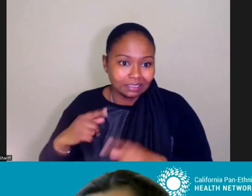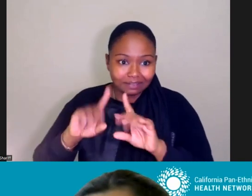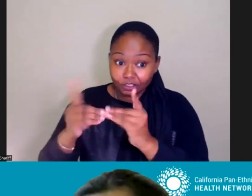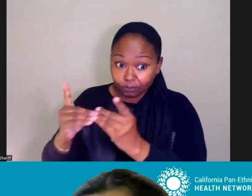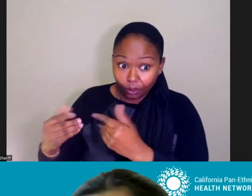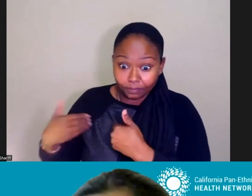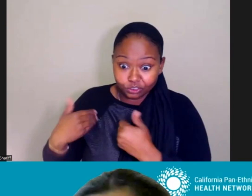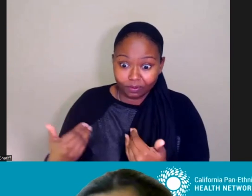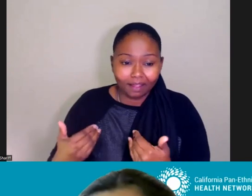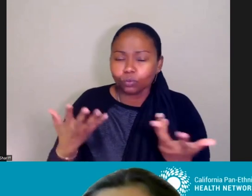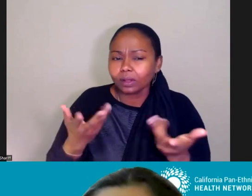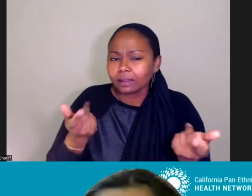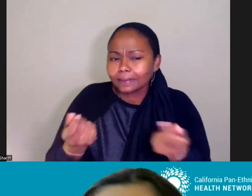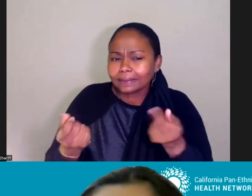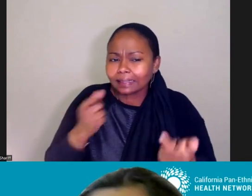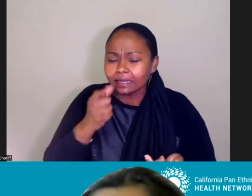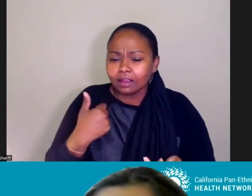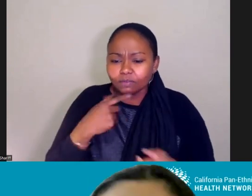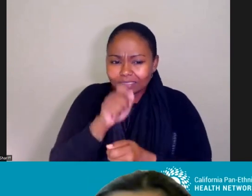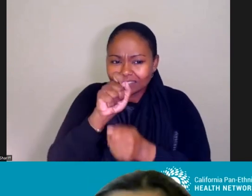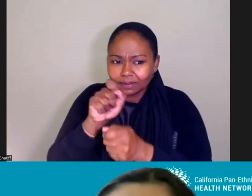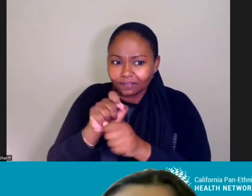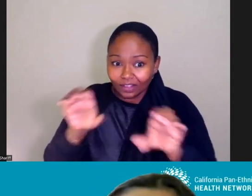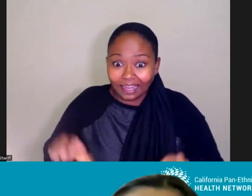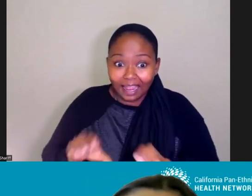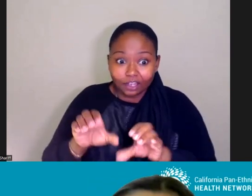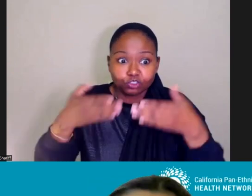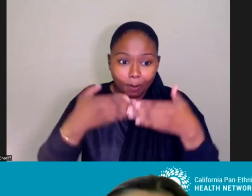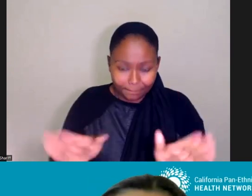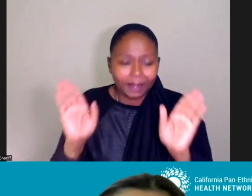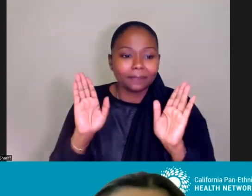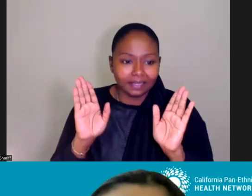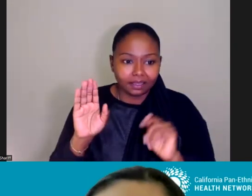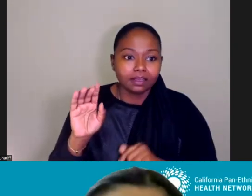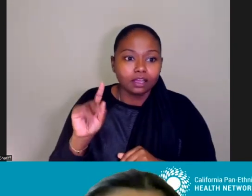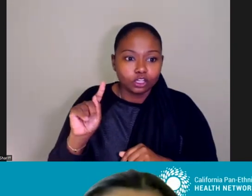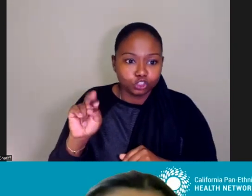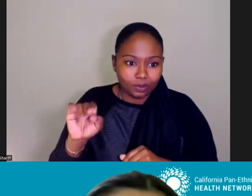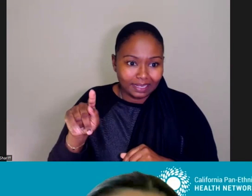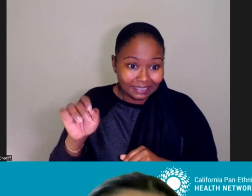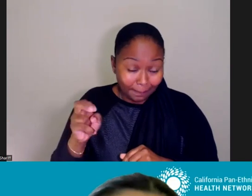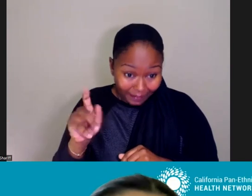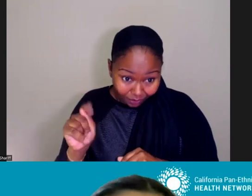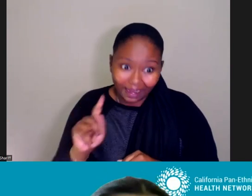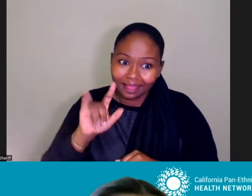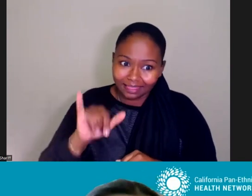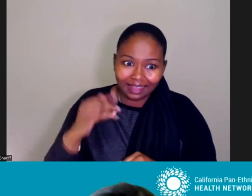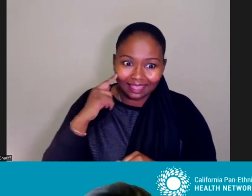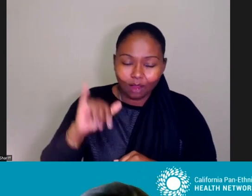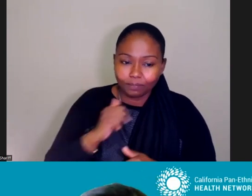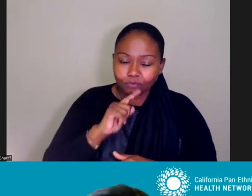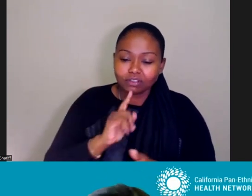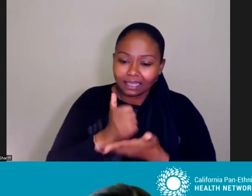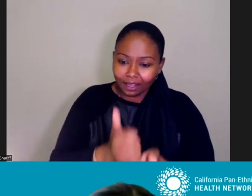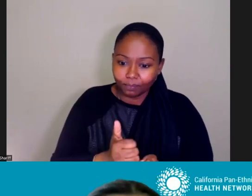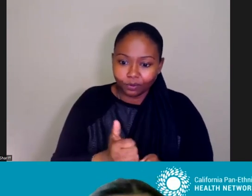that is something that can be done that can be specific, actionable, public, transparent, all those things, I think that would be really helpful. And then, Susan, I don't